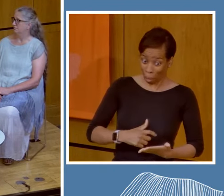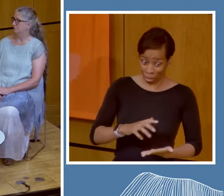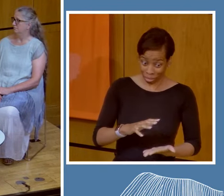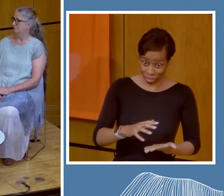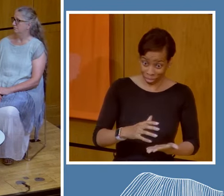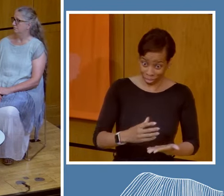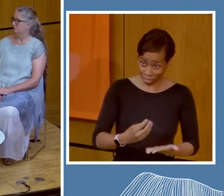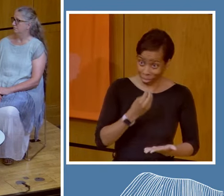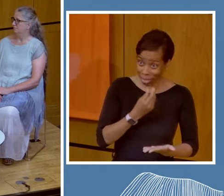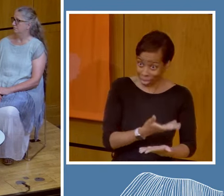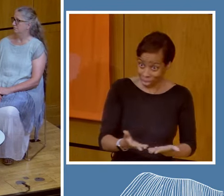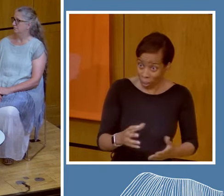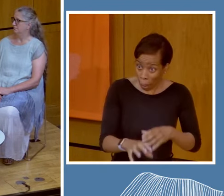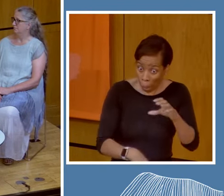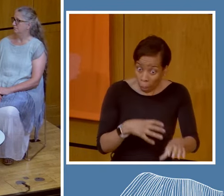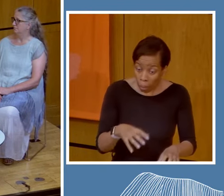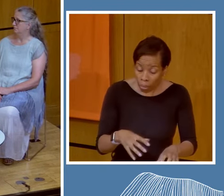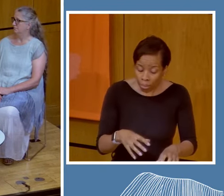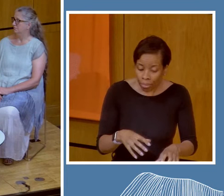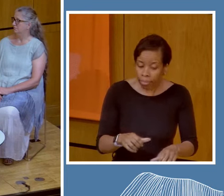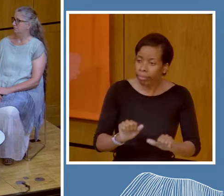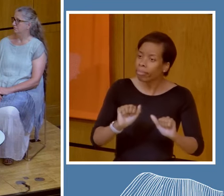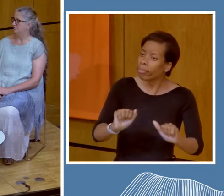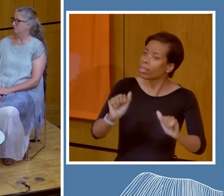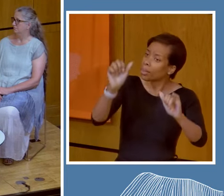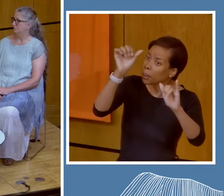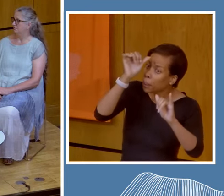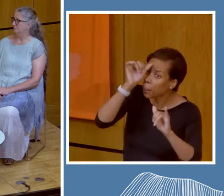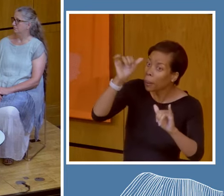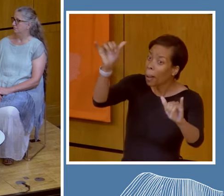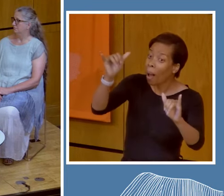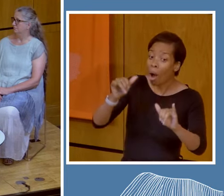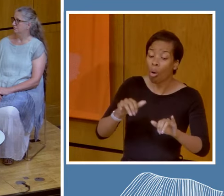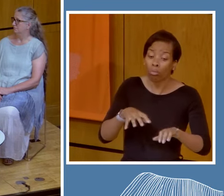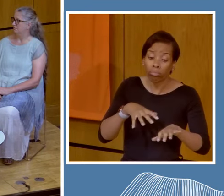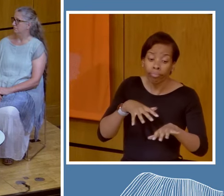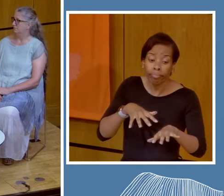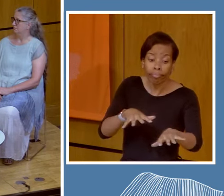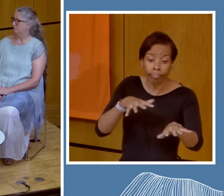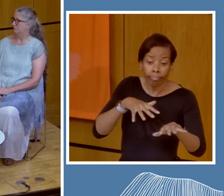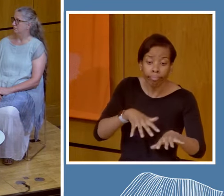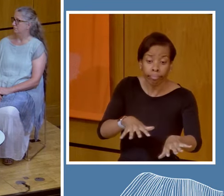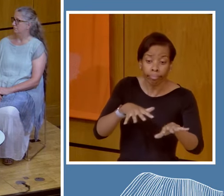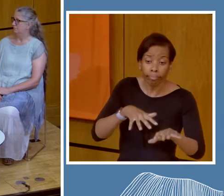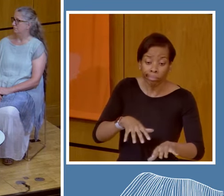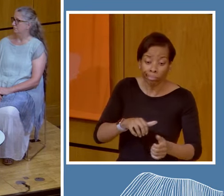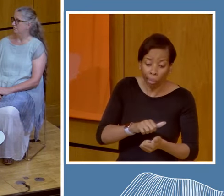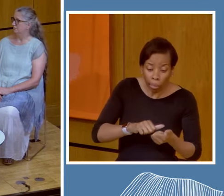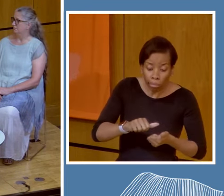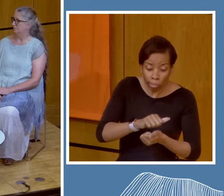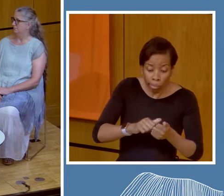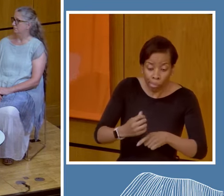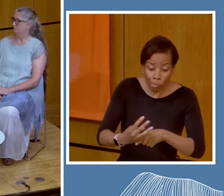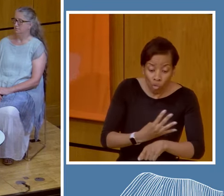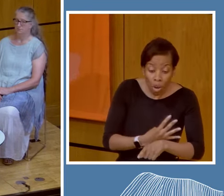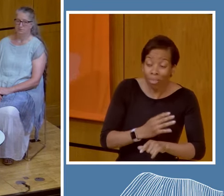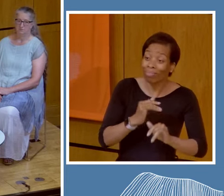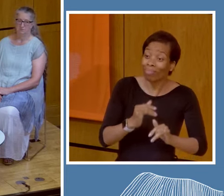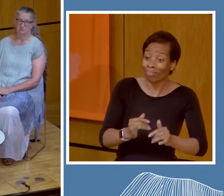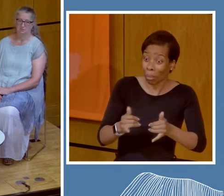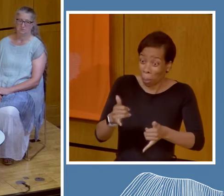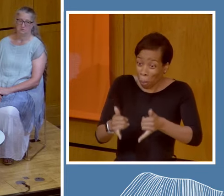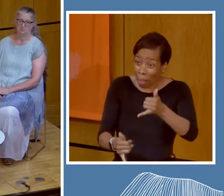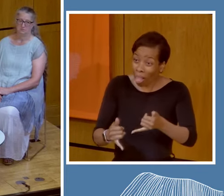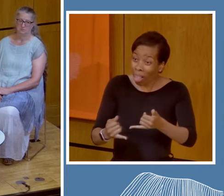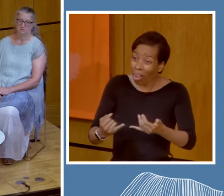water from the locales because they were worried about the contamination. So what has ended up happening is a